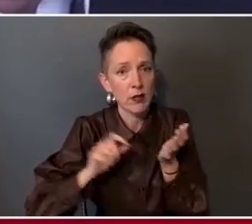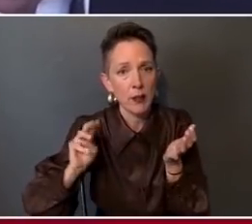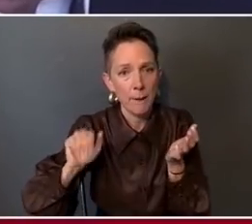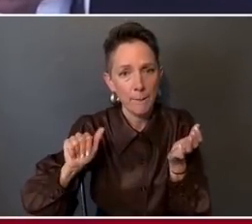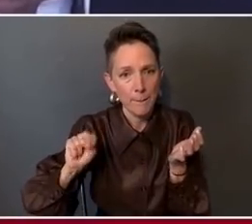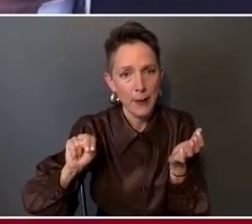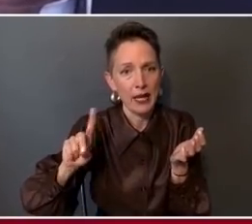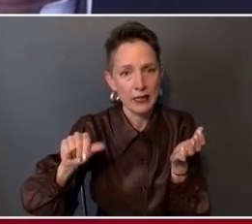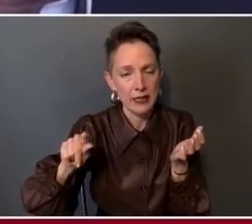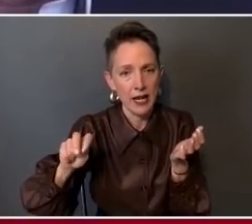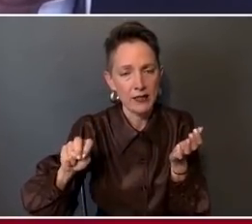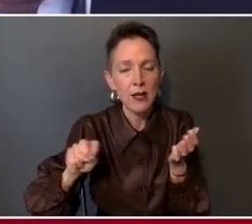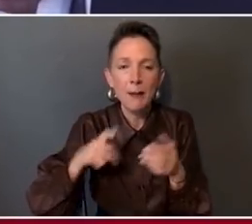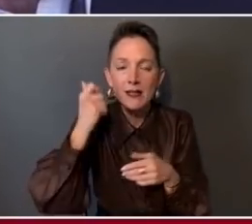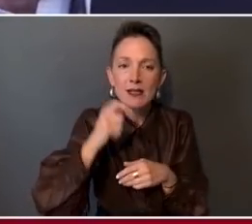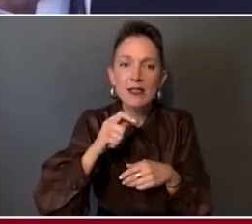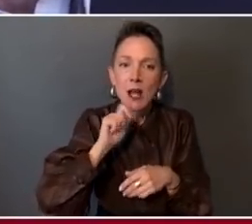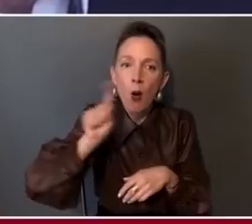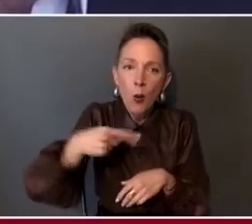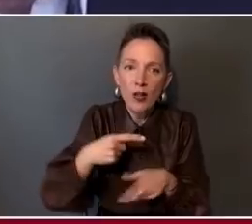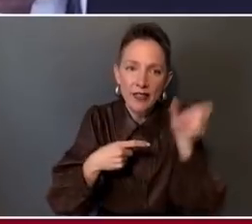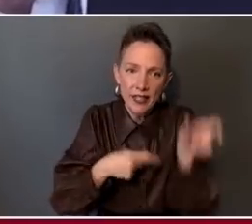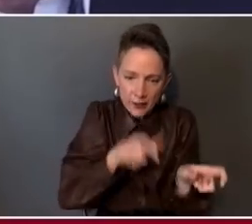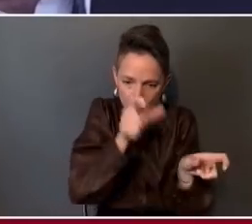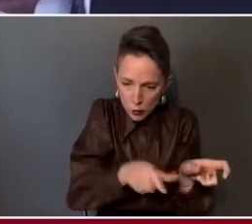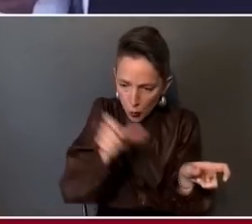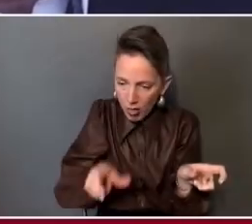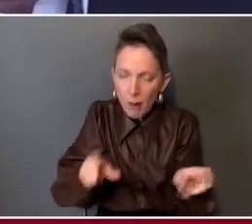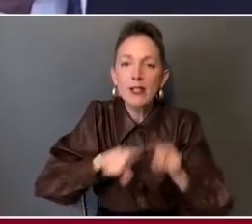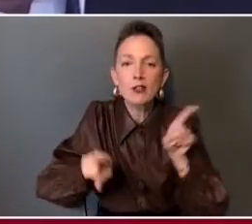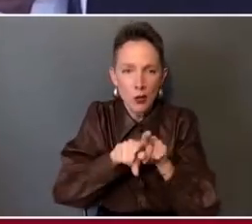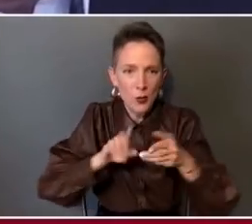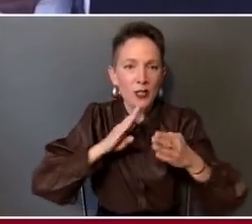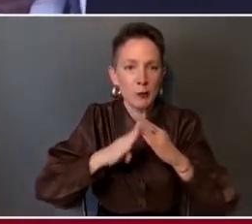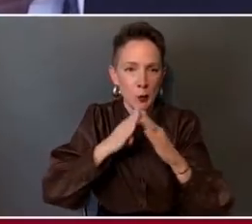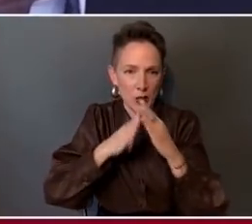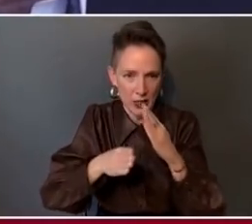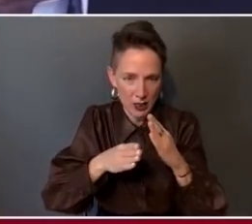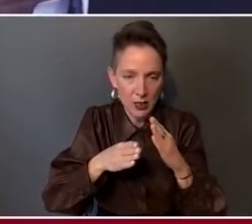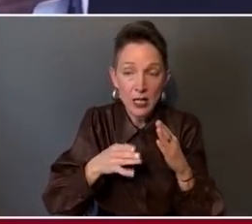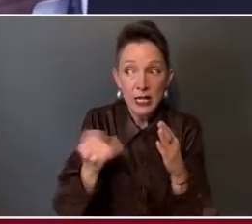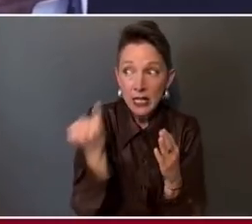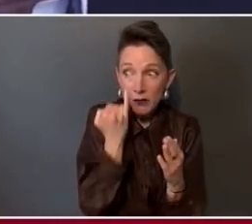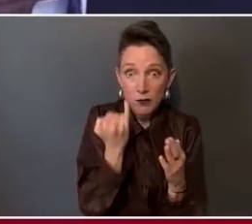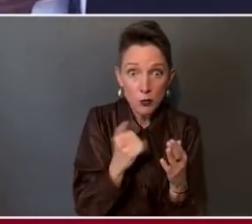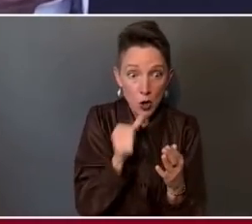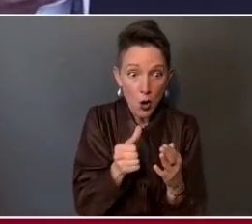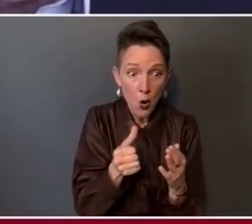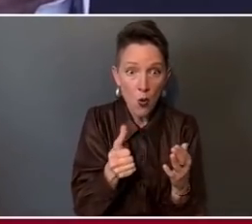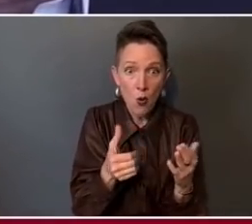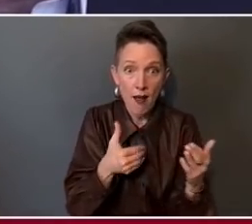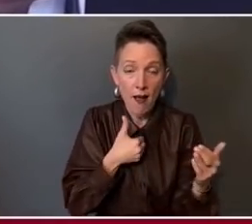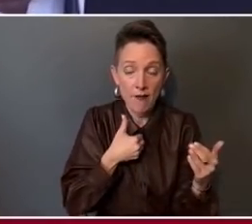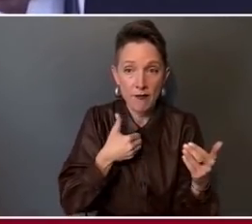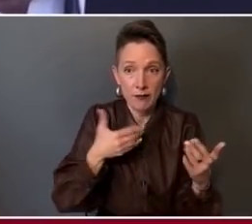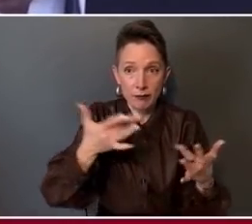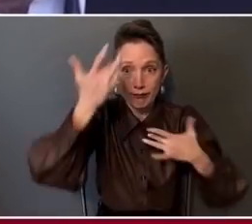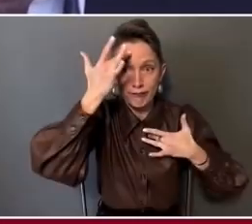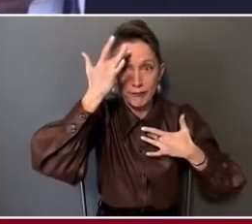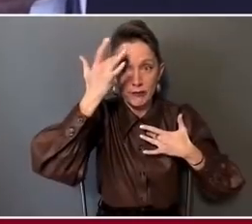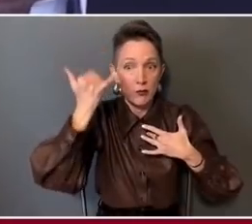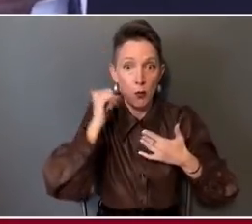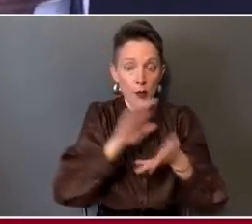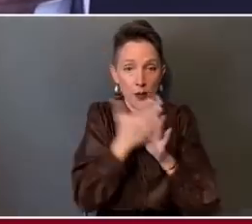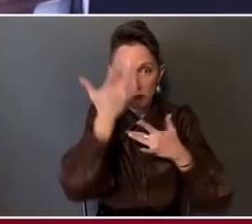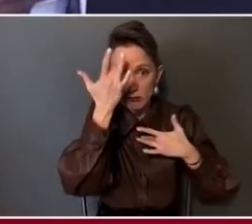individual, it's about the community. And what I mean by that is I've already pointed out that if you don't get infected, you're not infectious to others. We